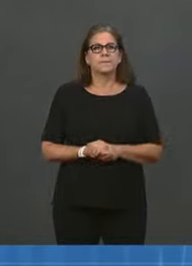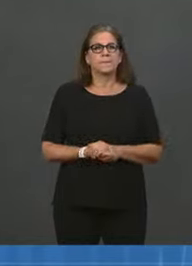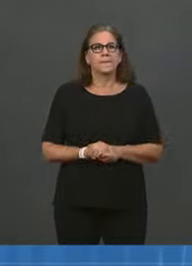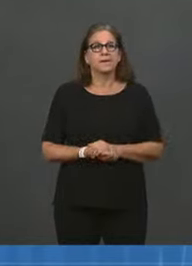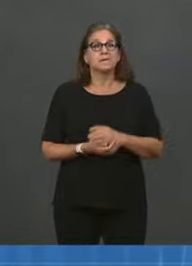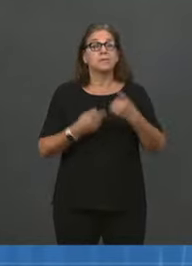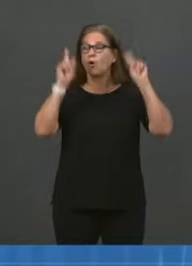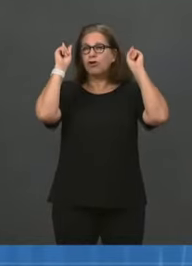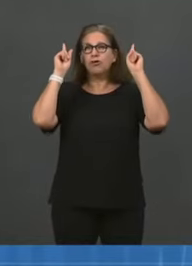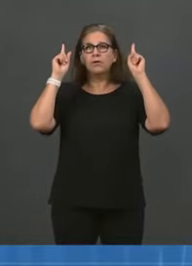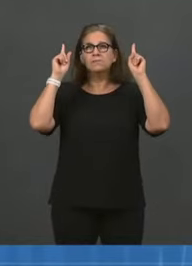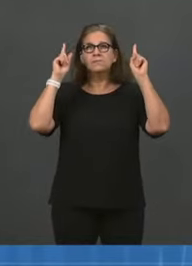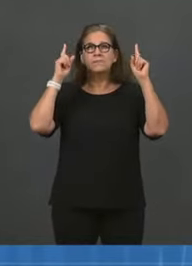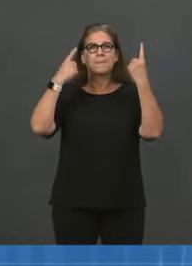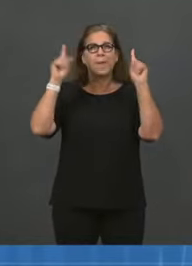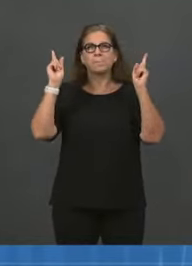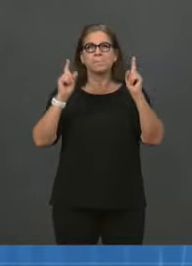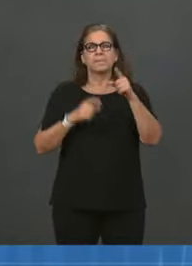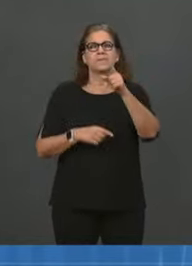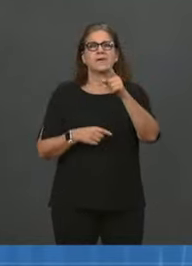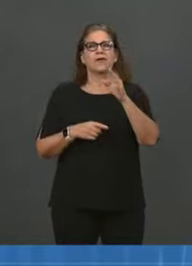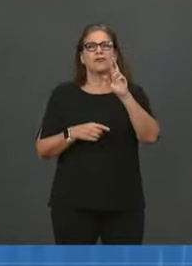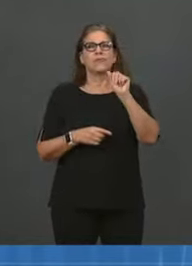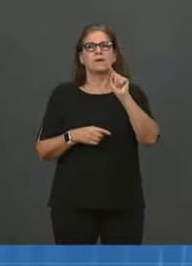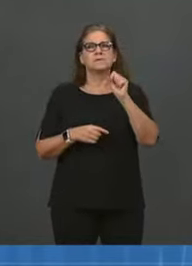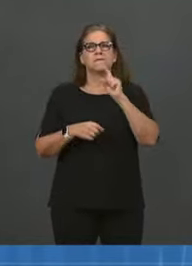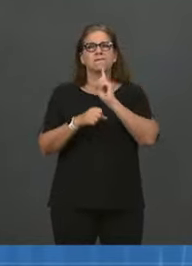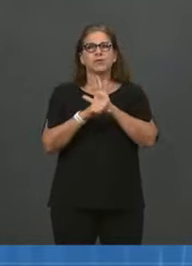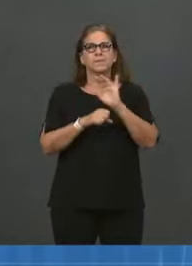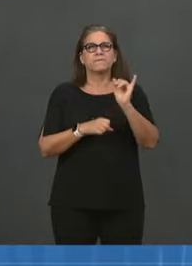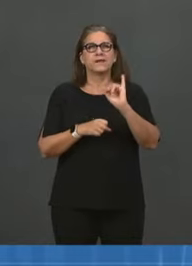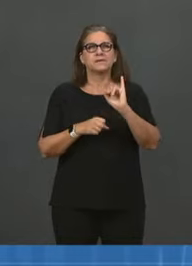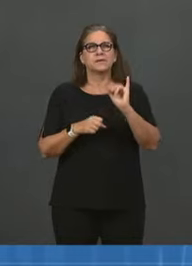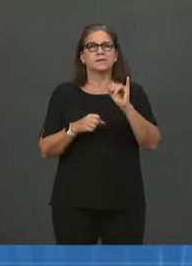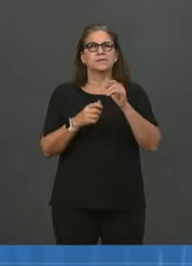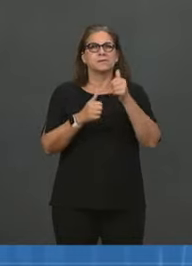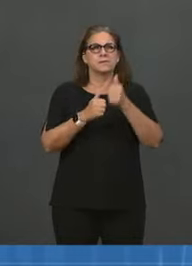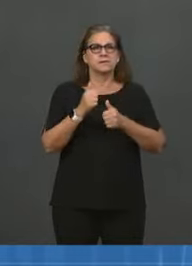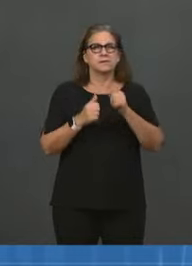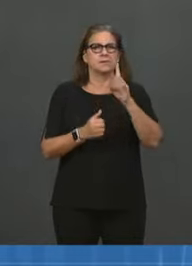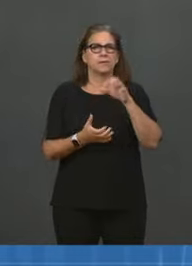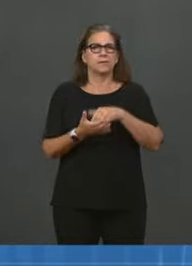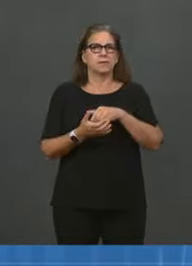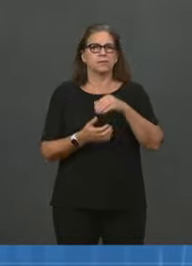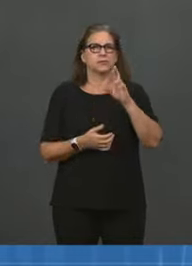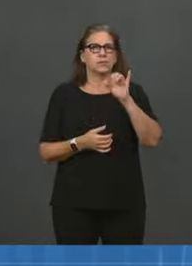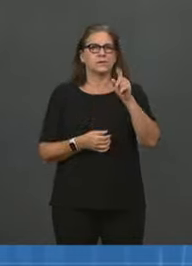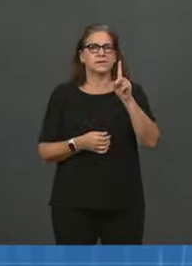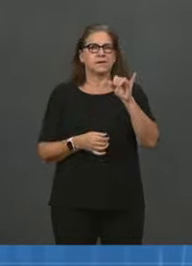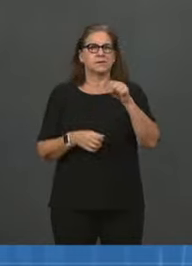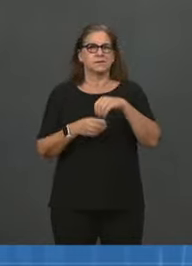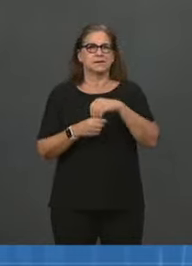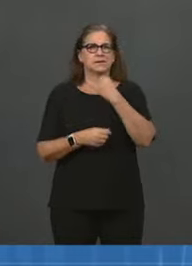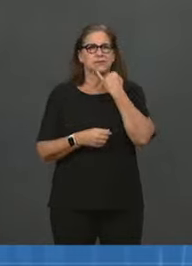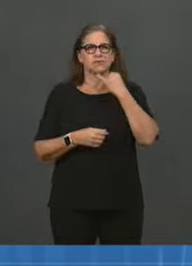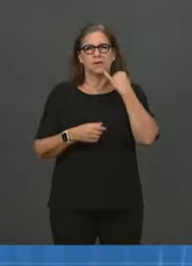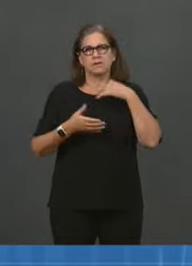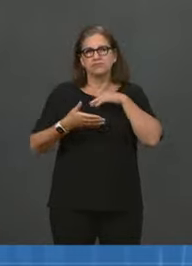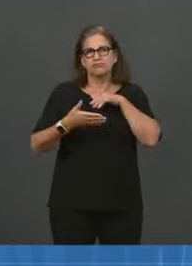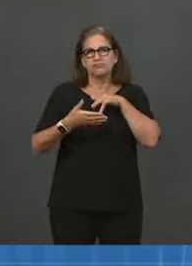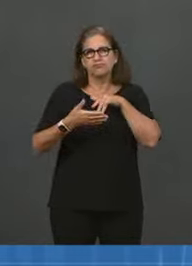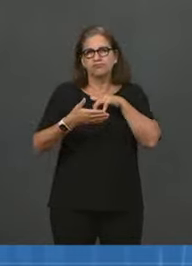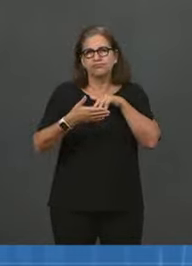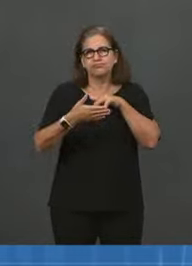Now let's take a look at what the clinical effect of boosters are. Shown on this slide are data